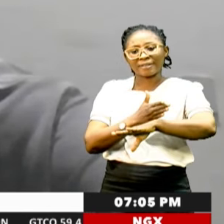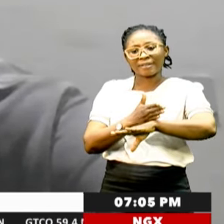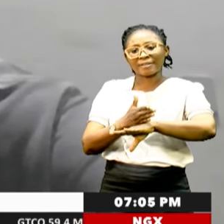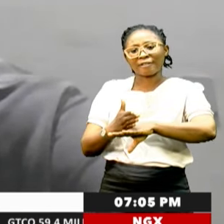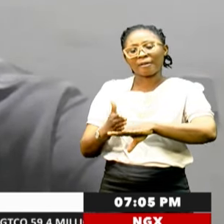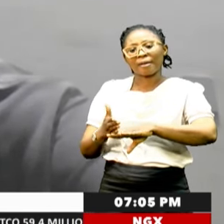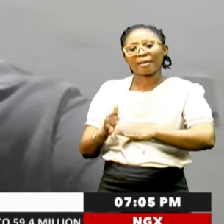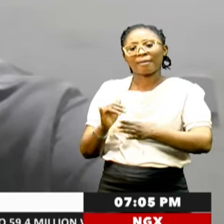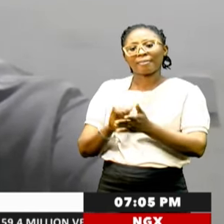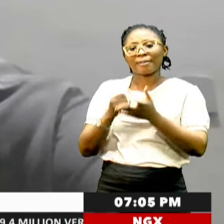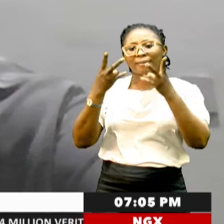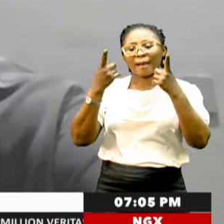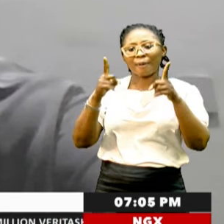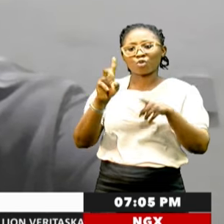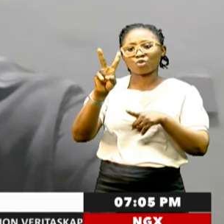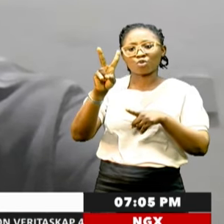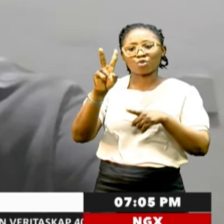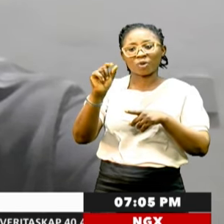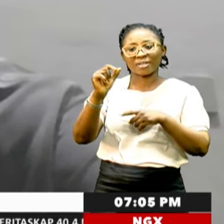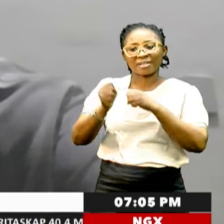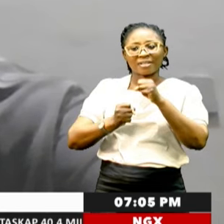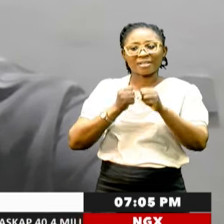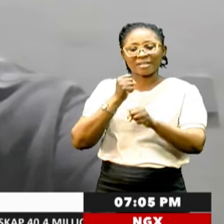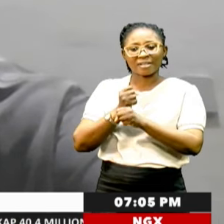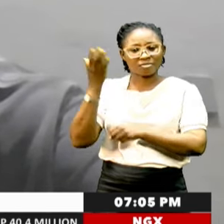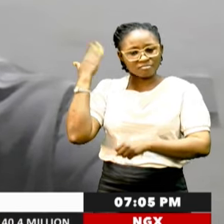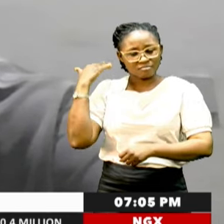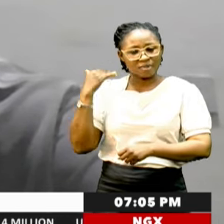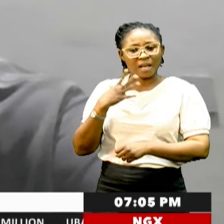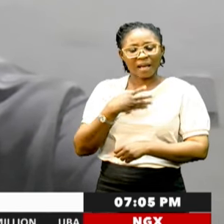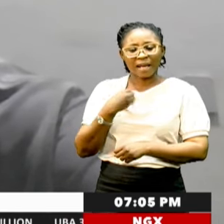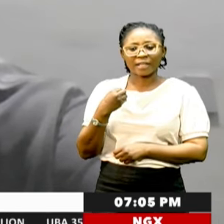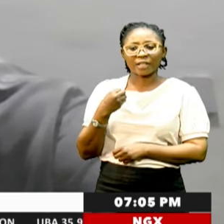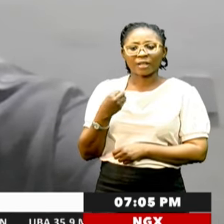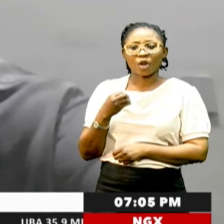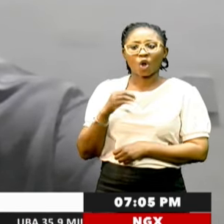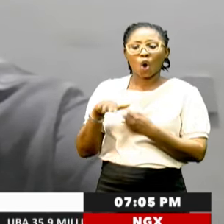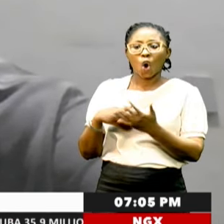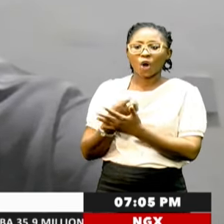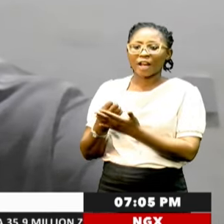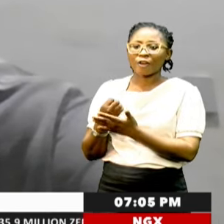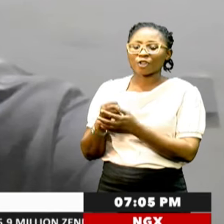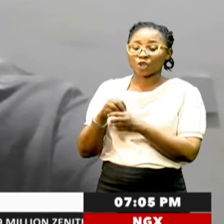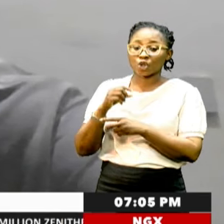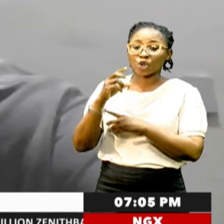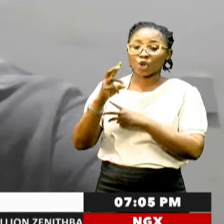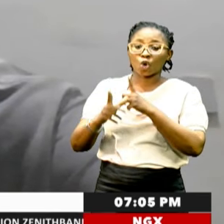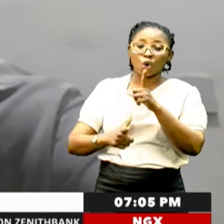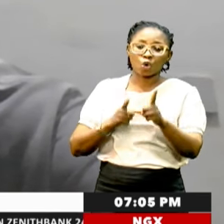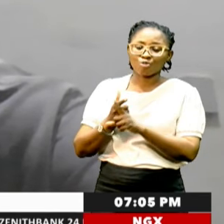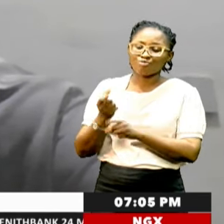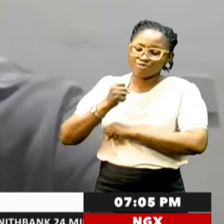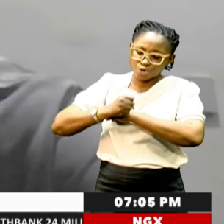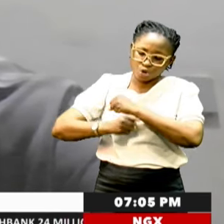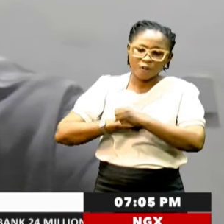two decades. so, therefore, virtually all economies across the world have been suffering. This was a time, before,